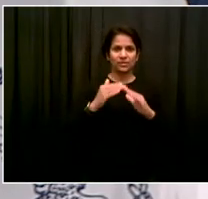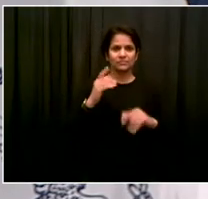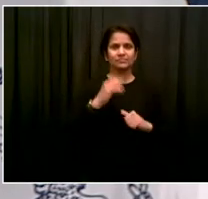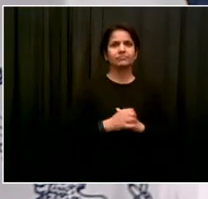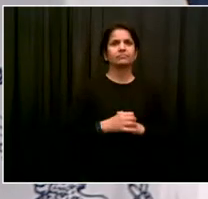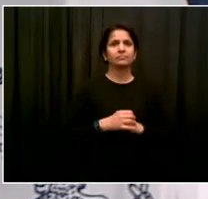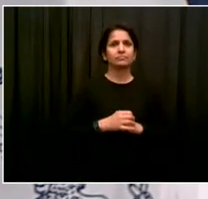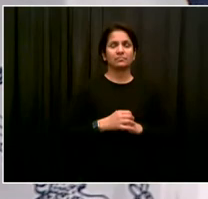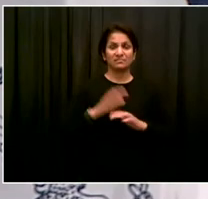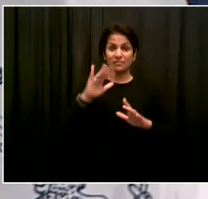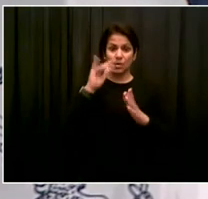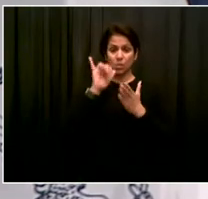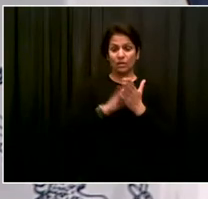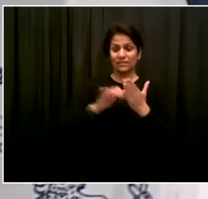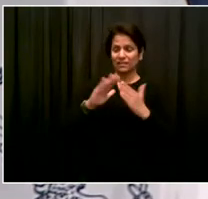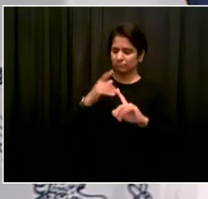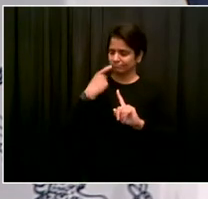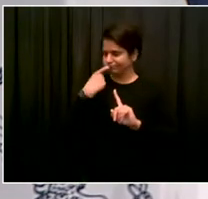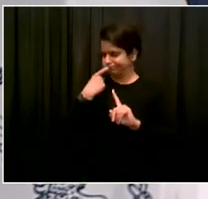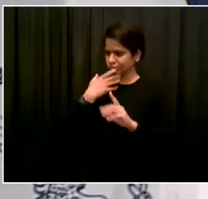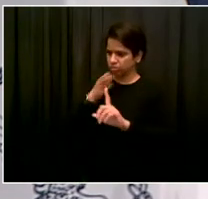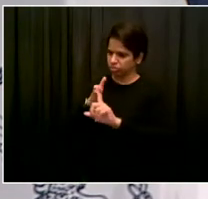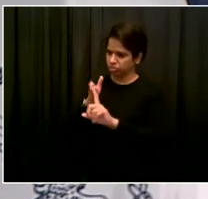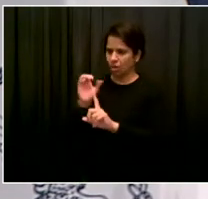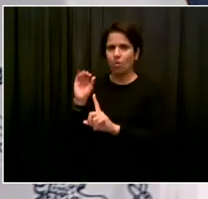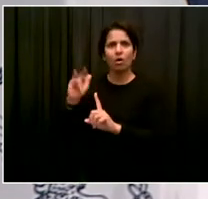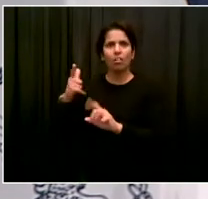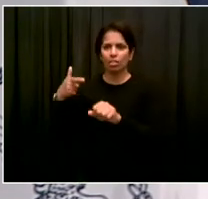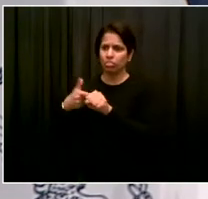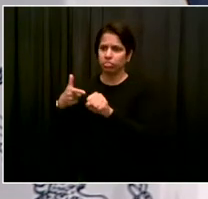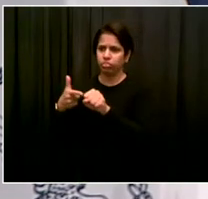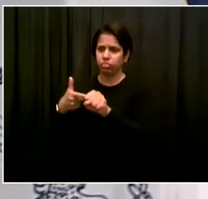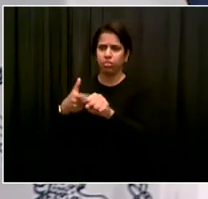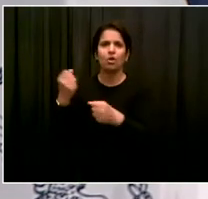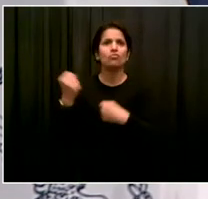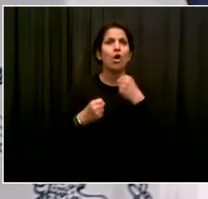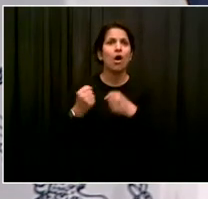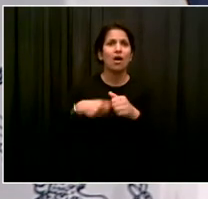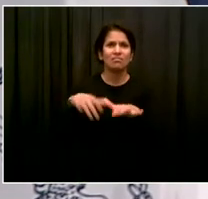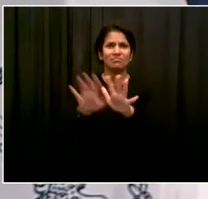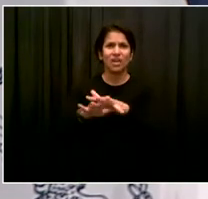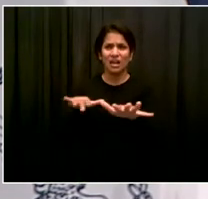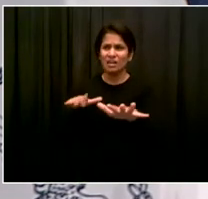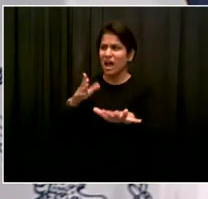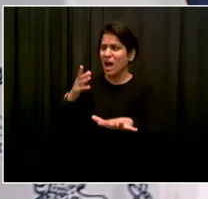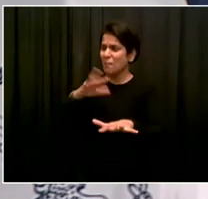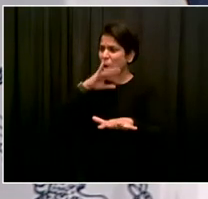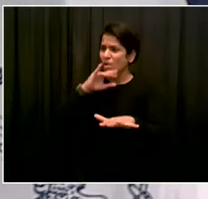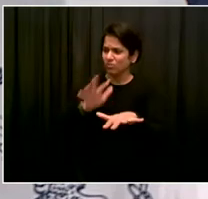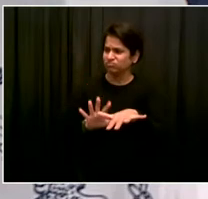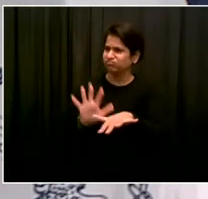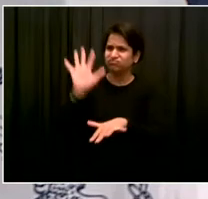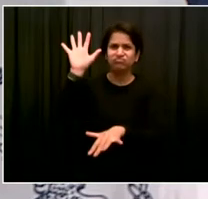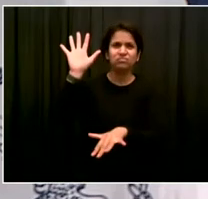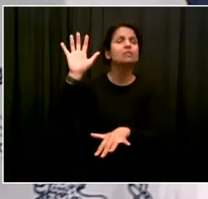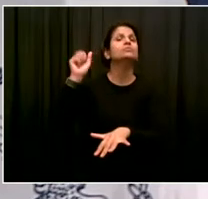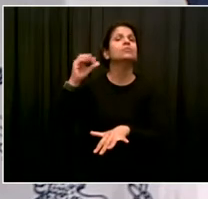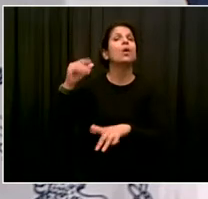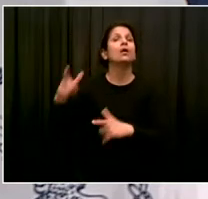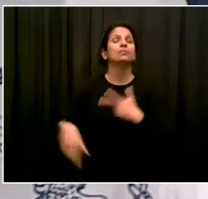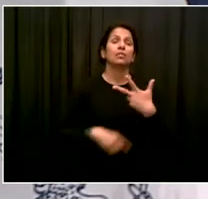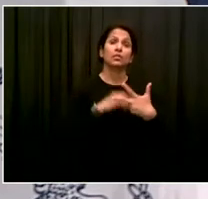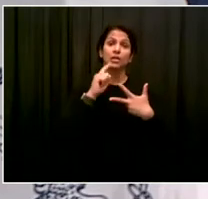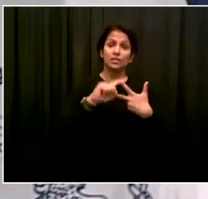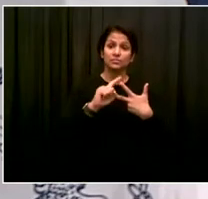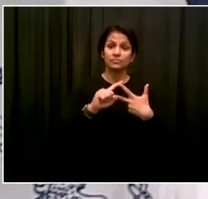Car traffic is back to pre-pandemic levels or even exceeding it. New York remains in general very friendly to cars